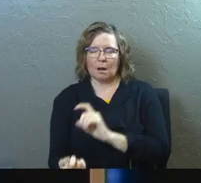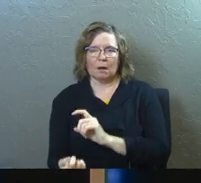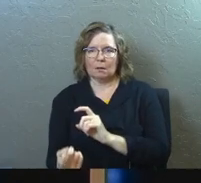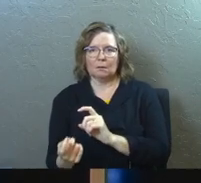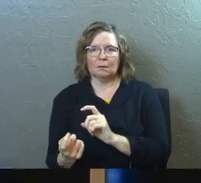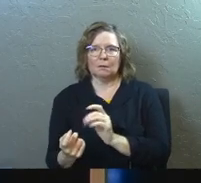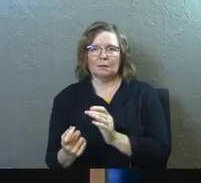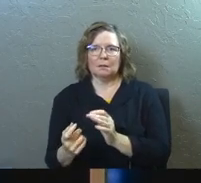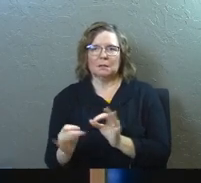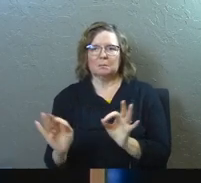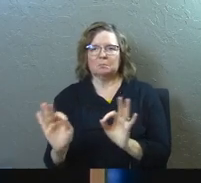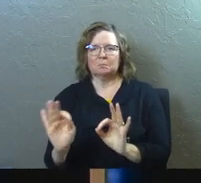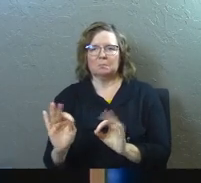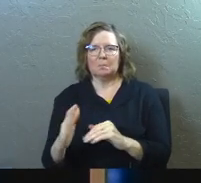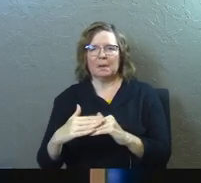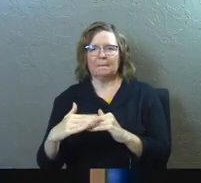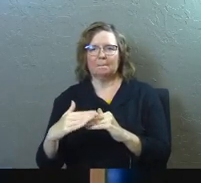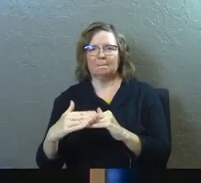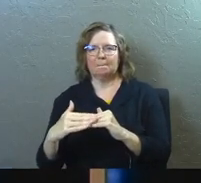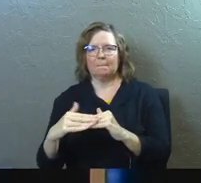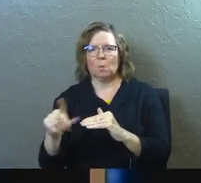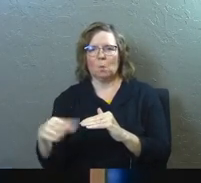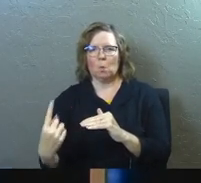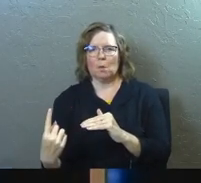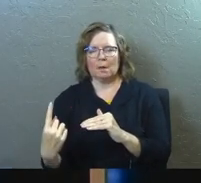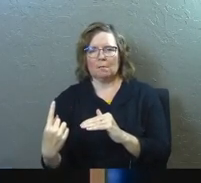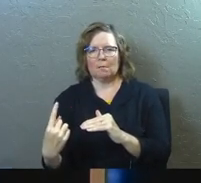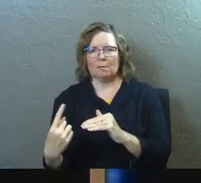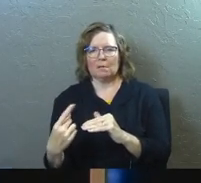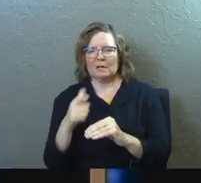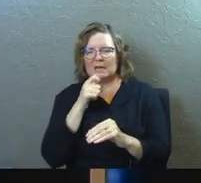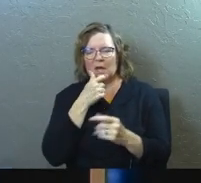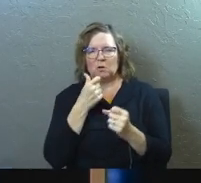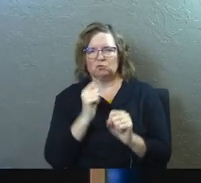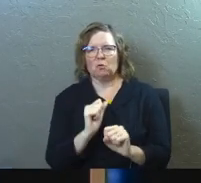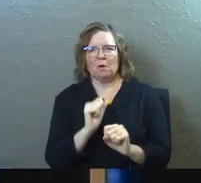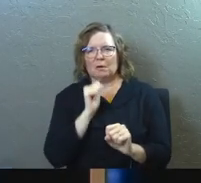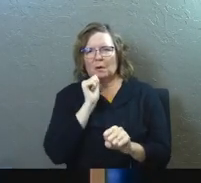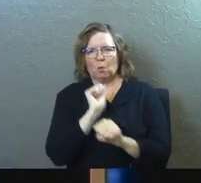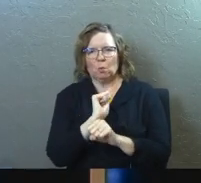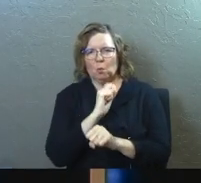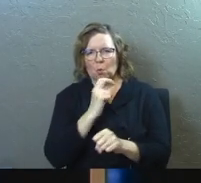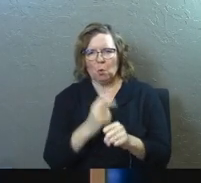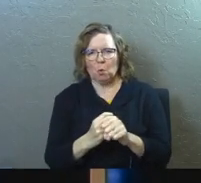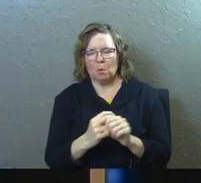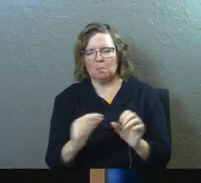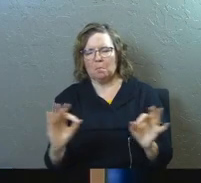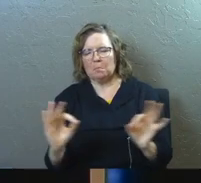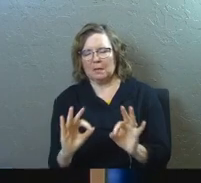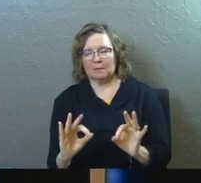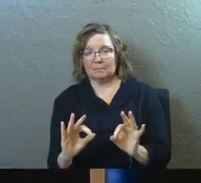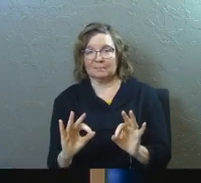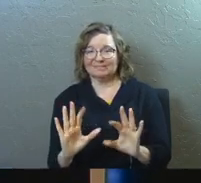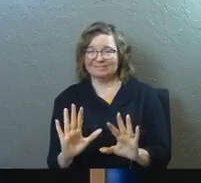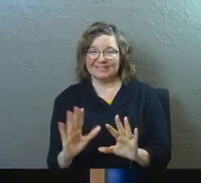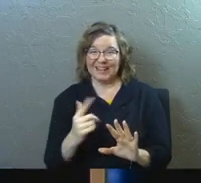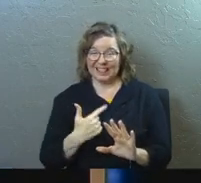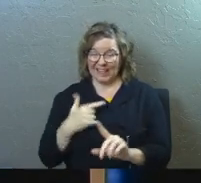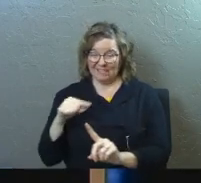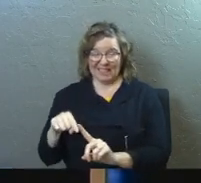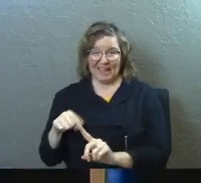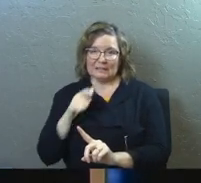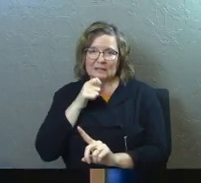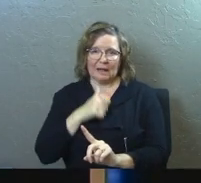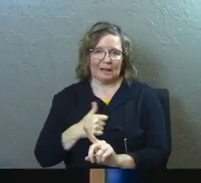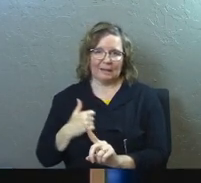bare minimum into our Christian relationships. I don't think that's what God had for us. I'll say it like this. Life at the bare minimum is